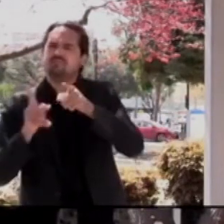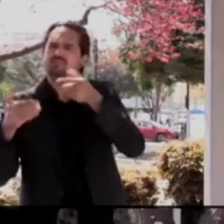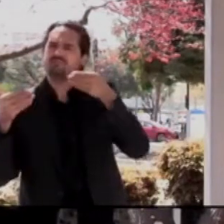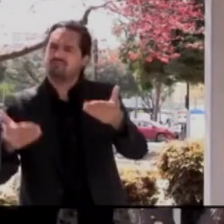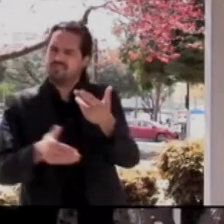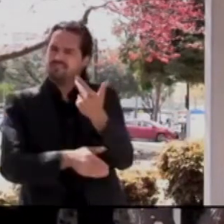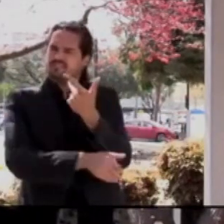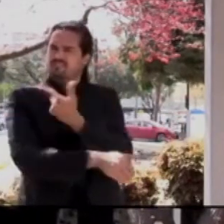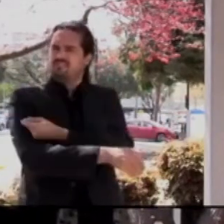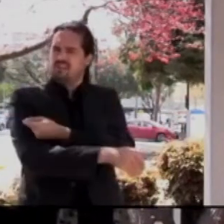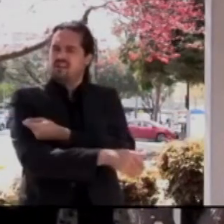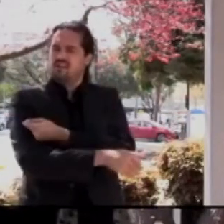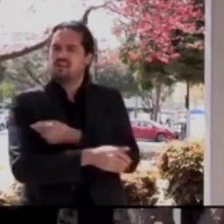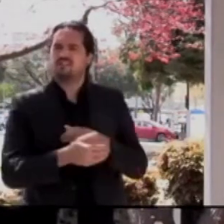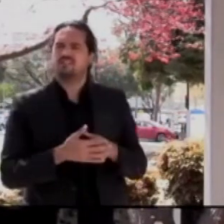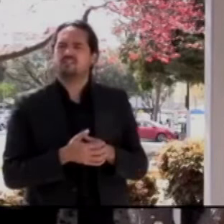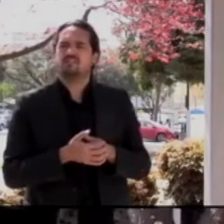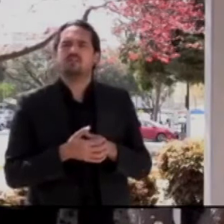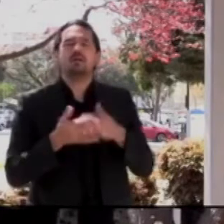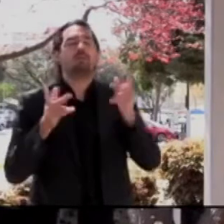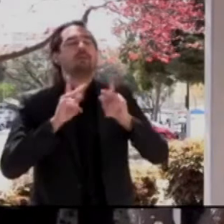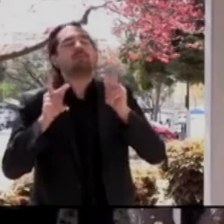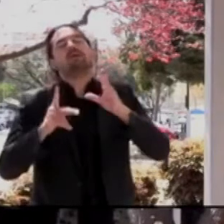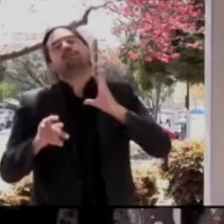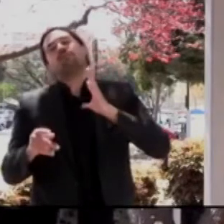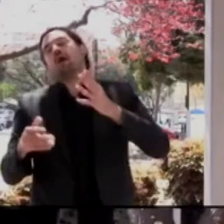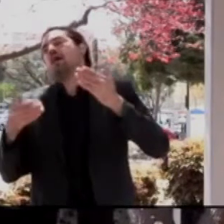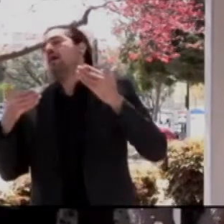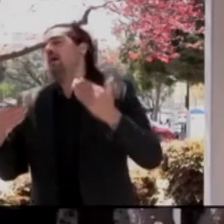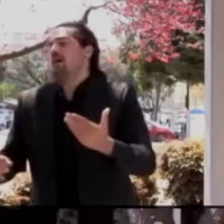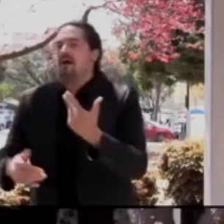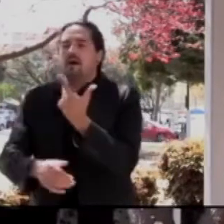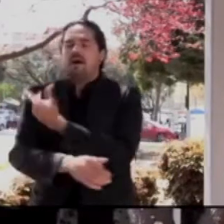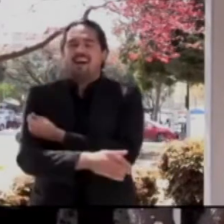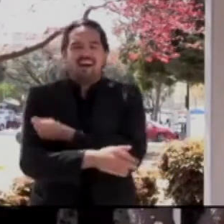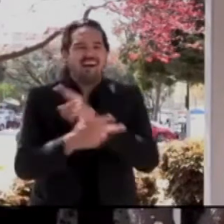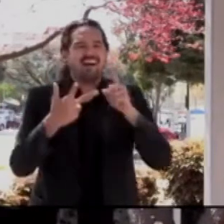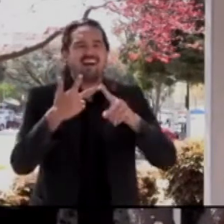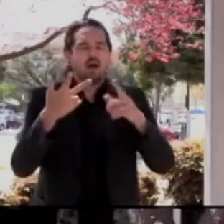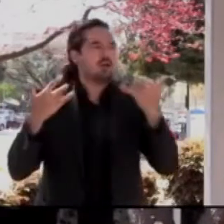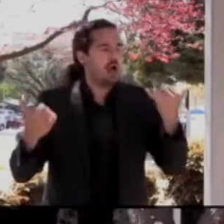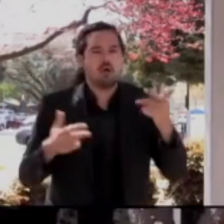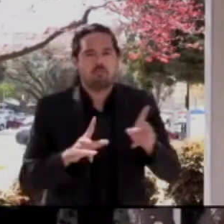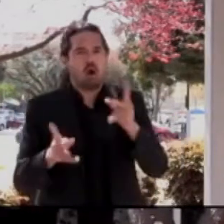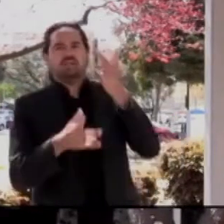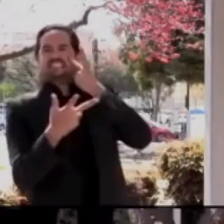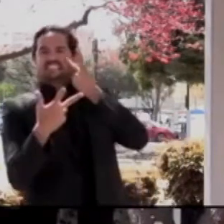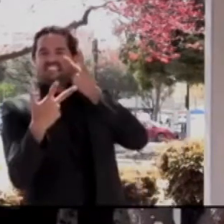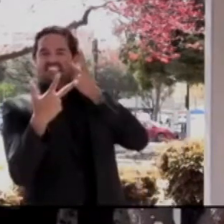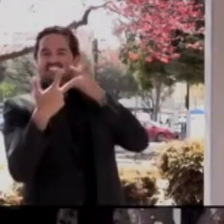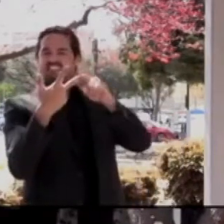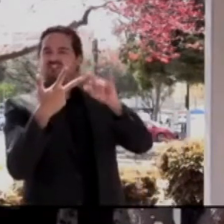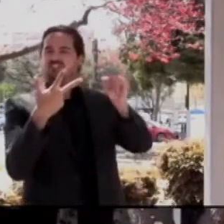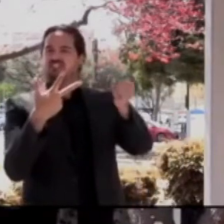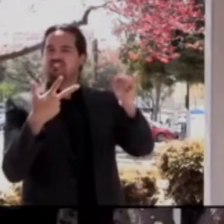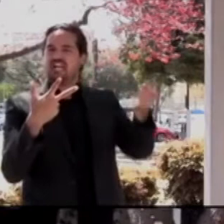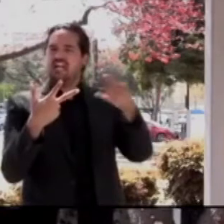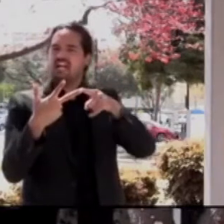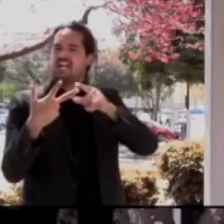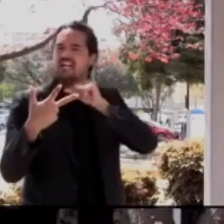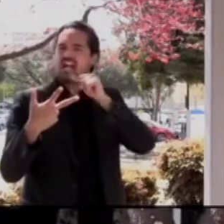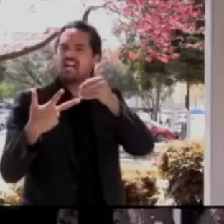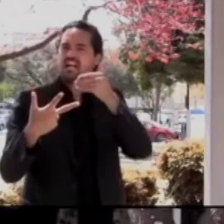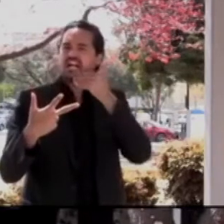people on the ground to get it, and now we're hearing about this serious, if rare, side effect, how do you continue to